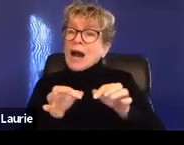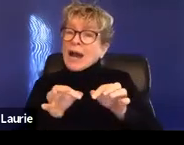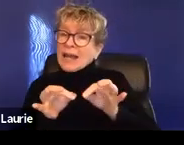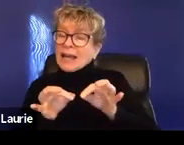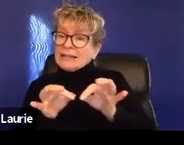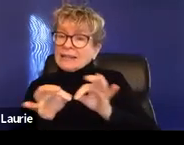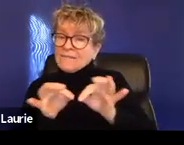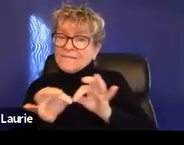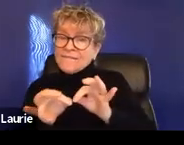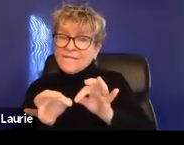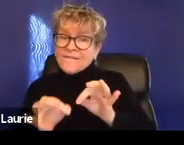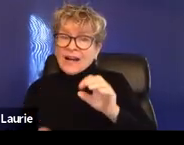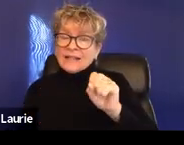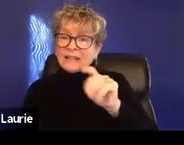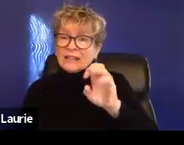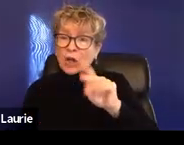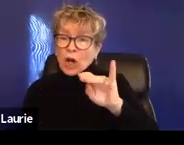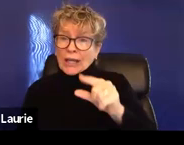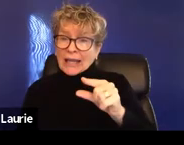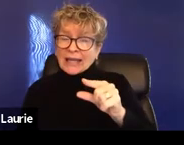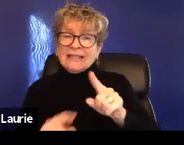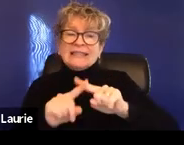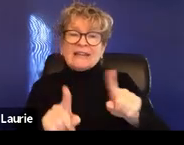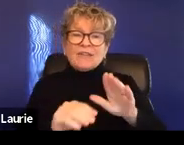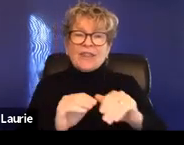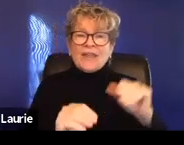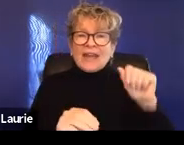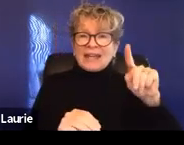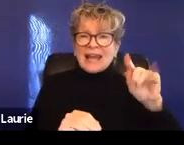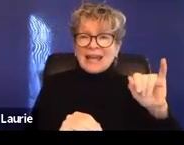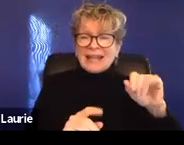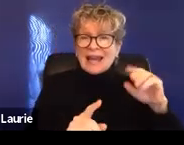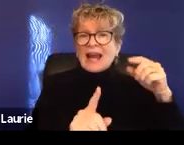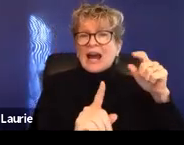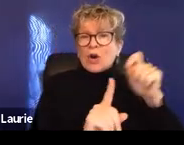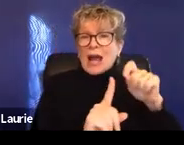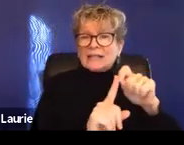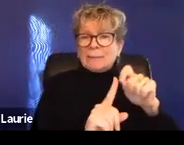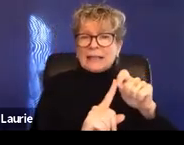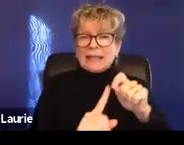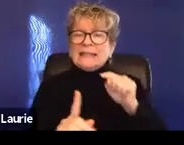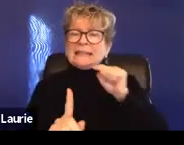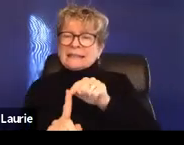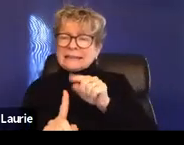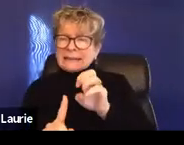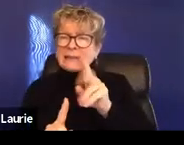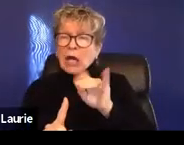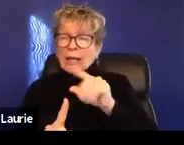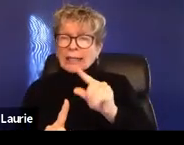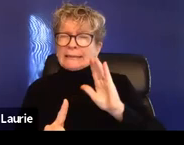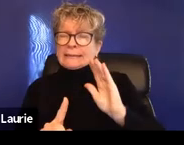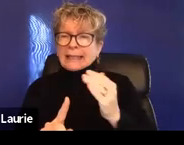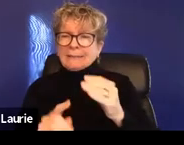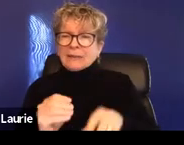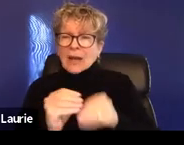-erastment, it's just more elevated. There's more of a fatality concern there. Um, often stalking also includes